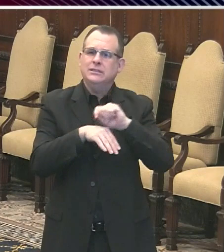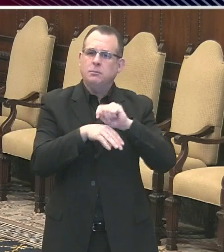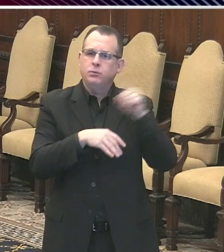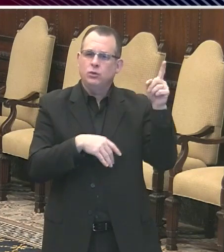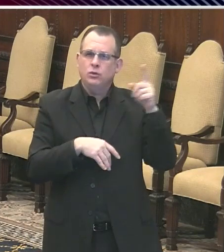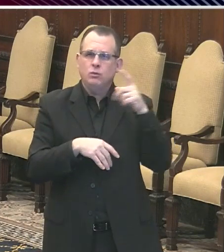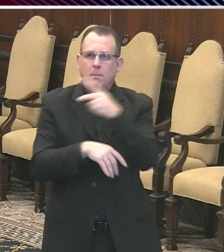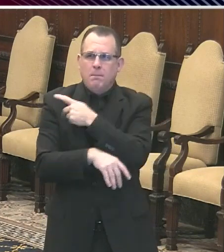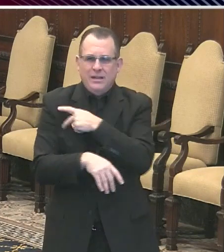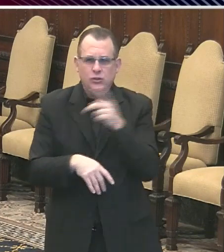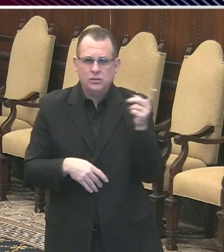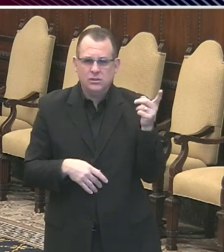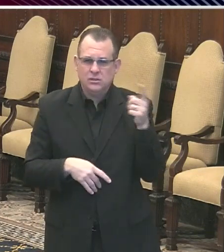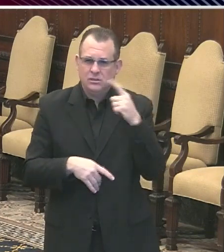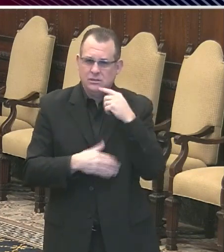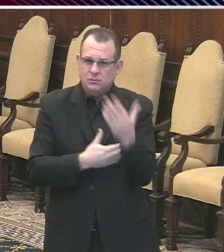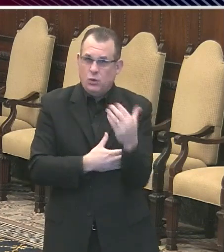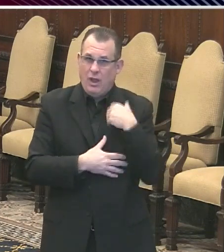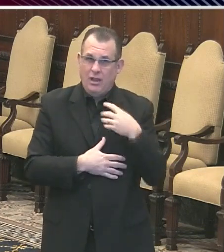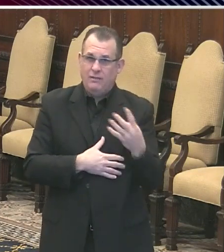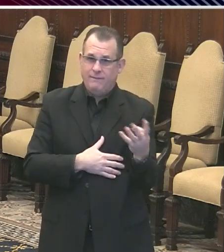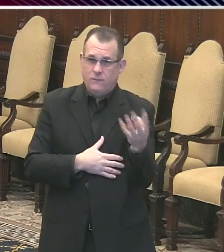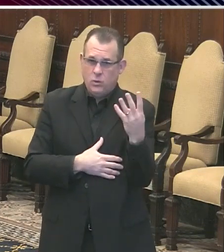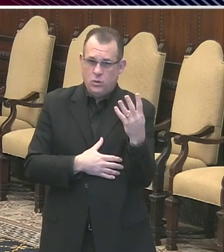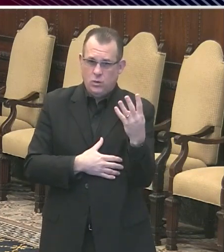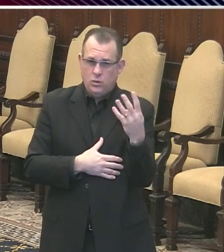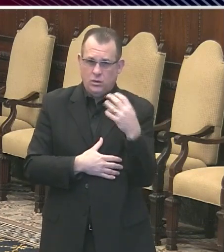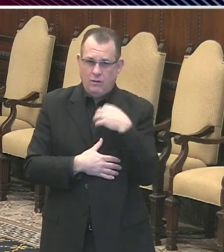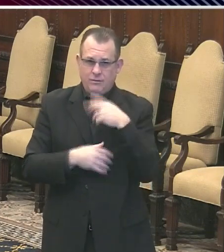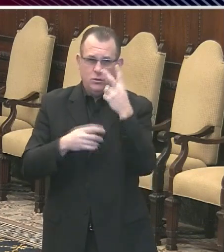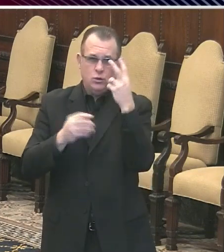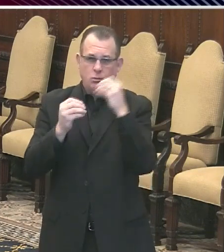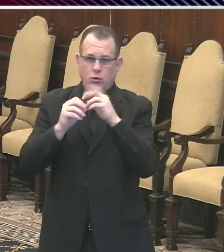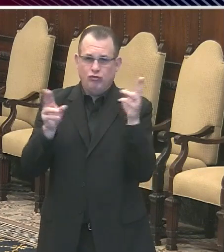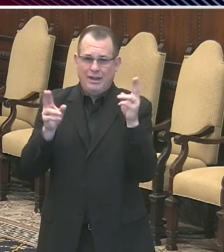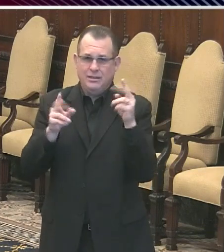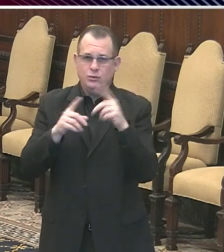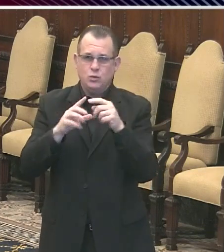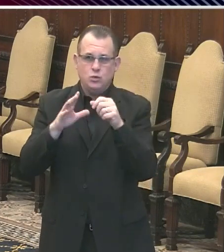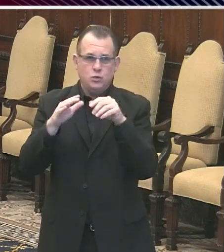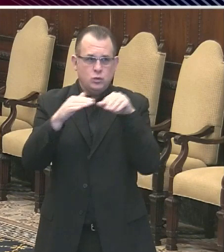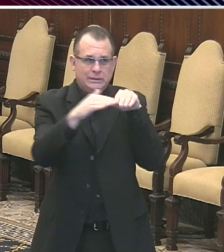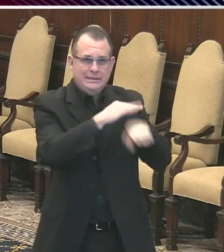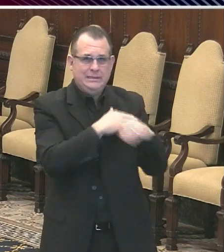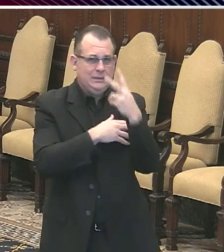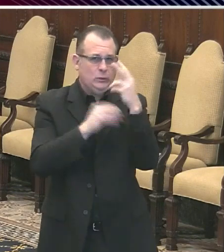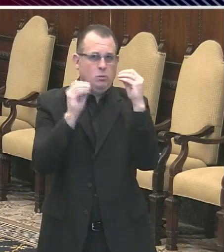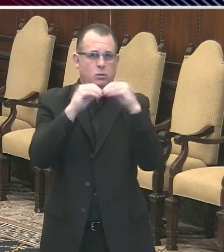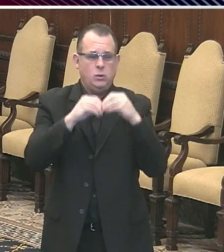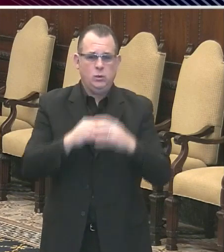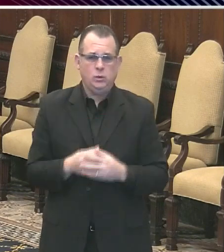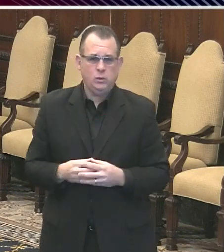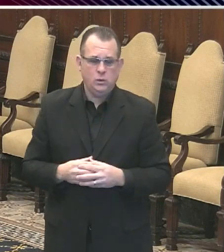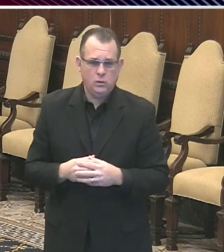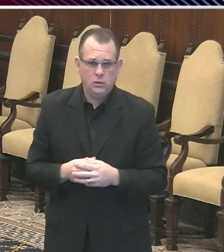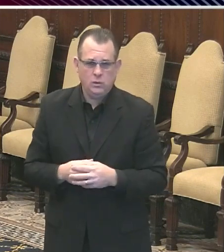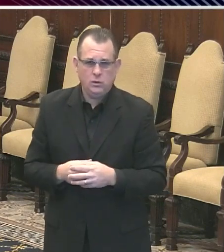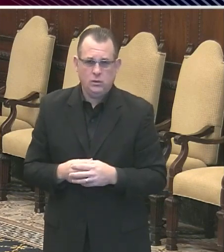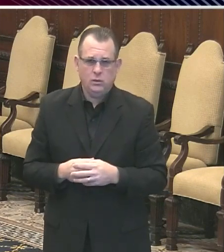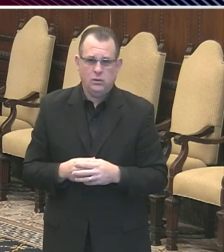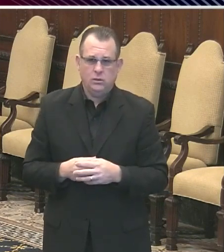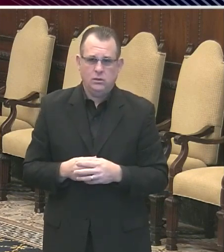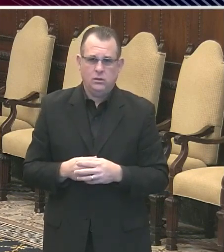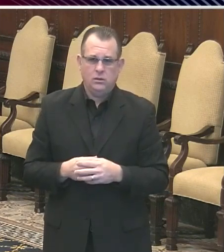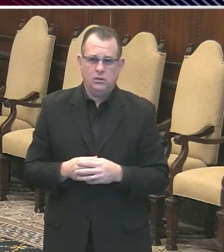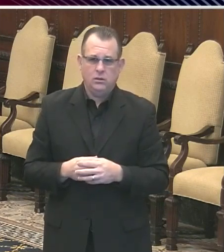I think there were two more scheduled to be admitted. All right. Thank you. Those are my questions. Thank you, Jack. Jason Peters of Philly